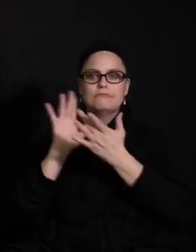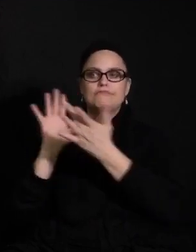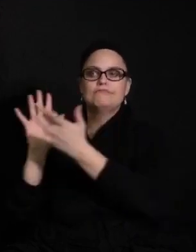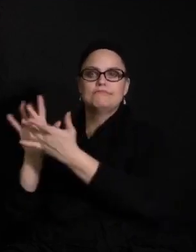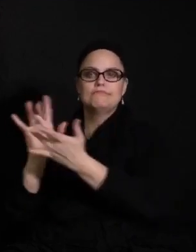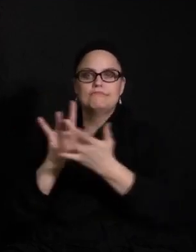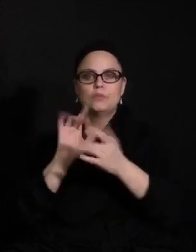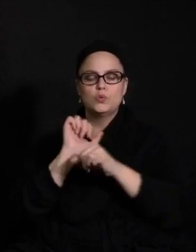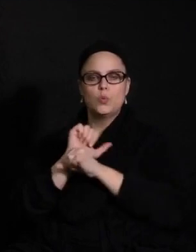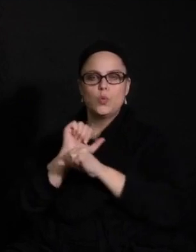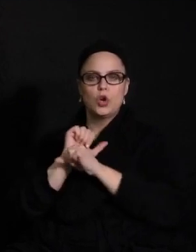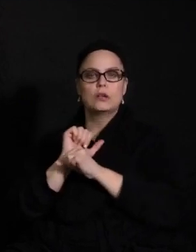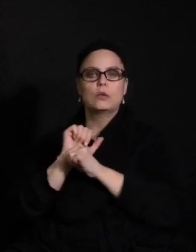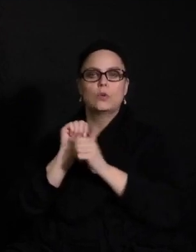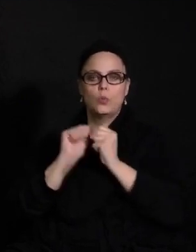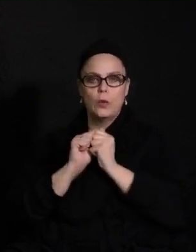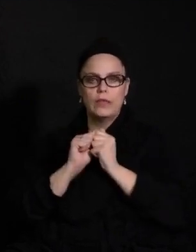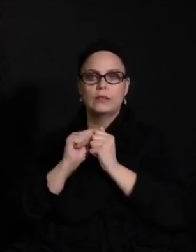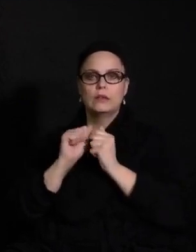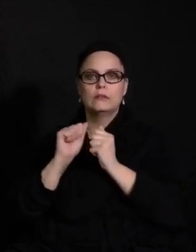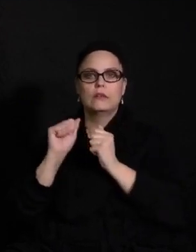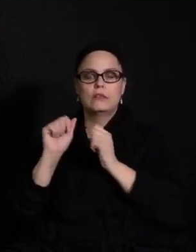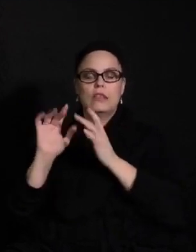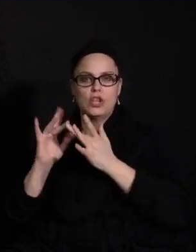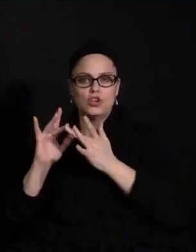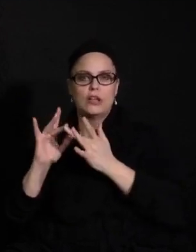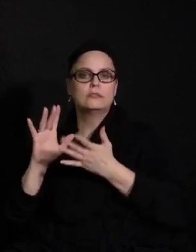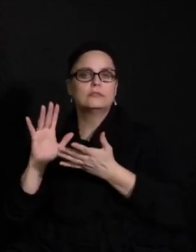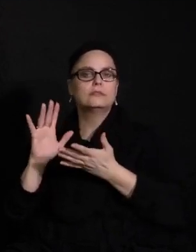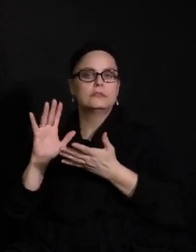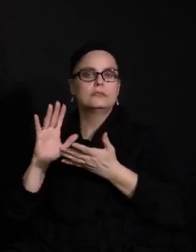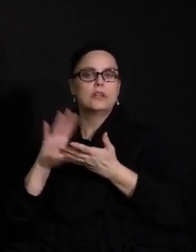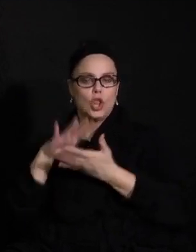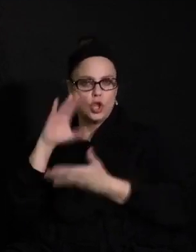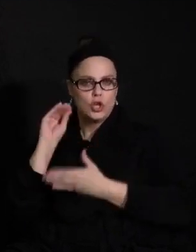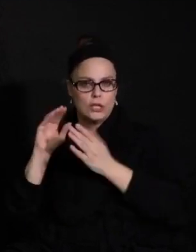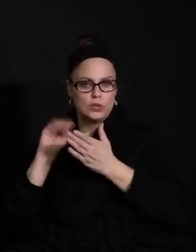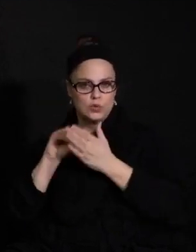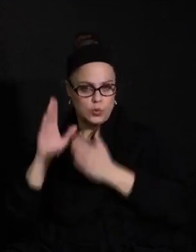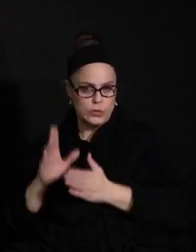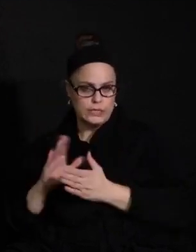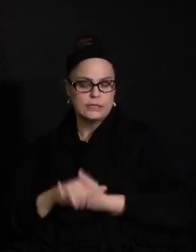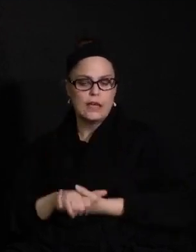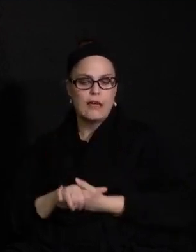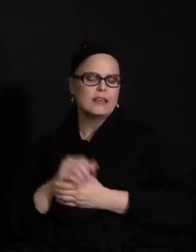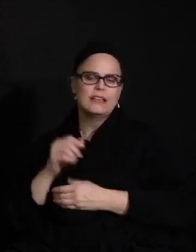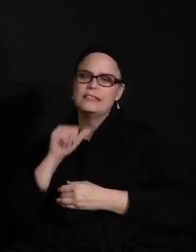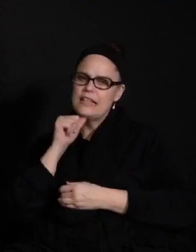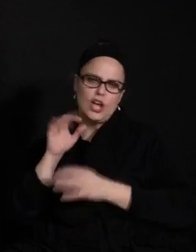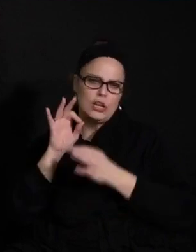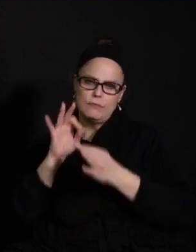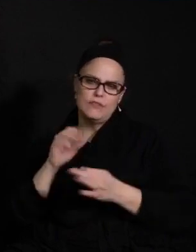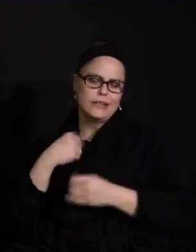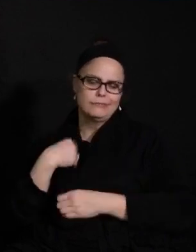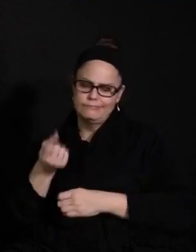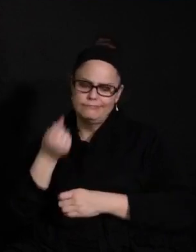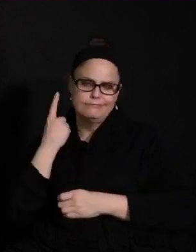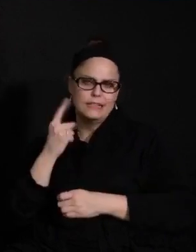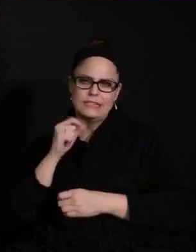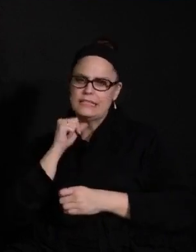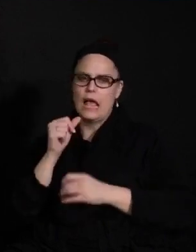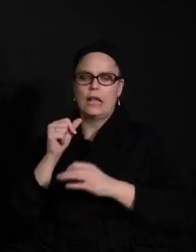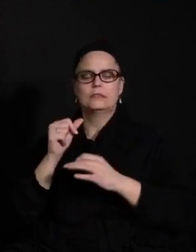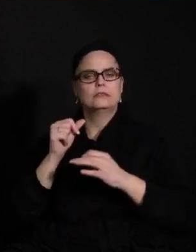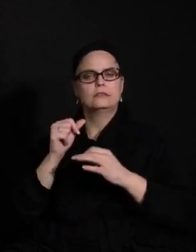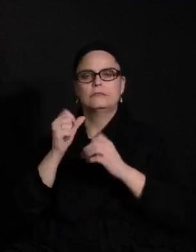out and work with students who are in virtual learning. I understand it is not going to be perfect. I understand it is not going to be ideal. But